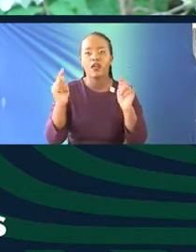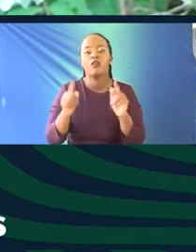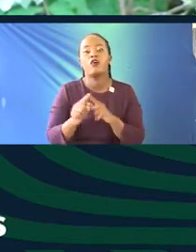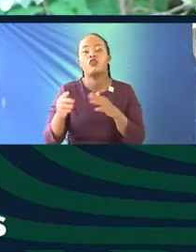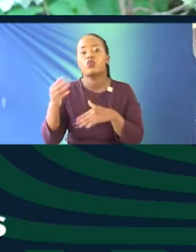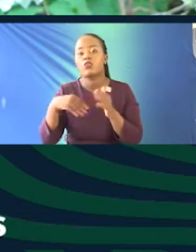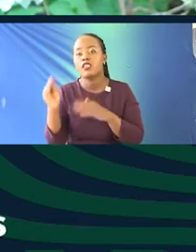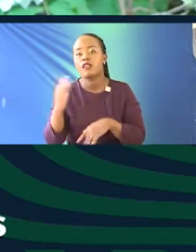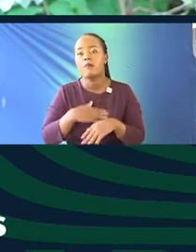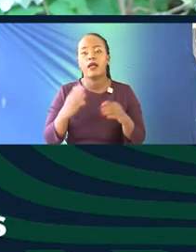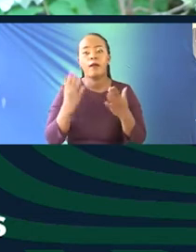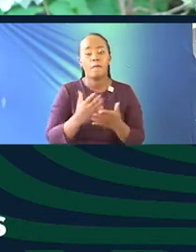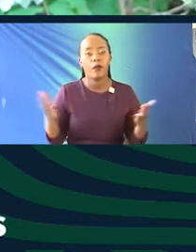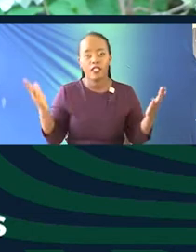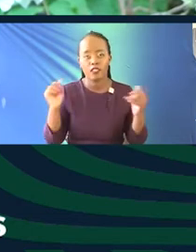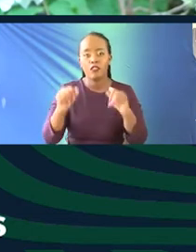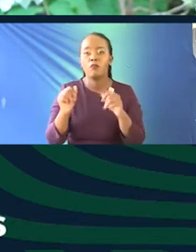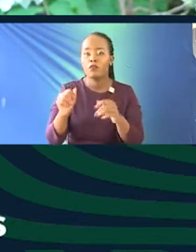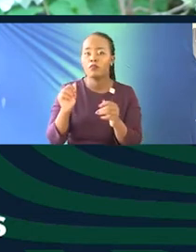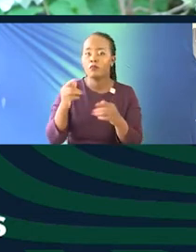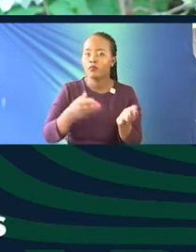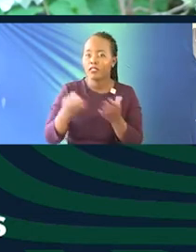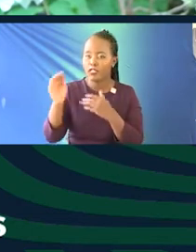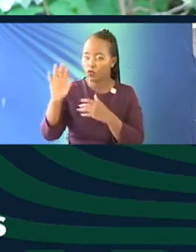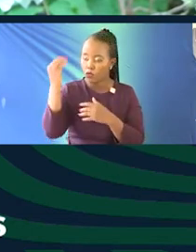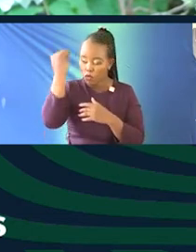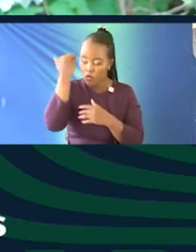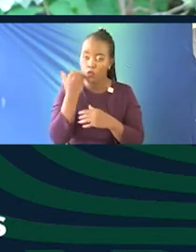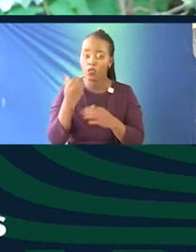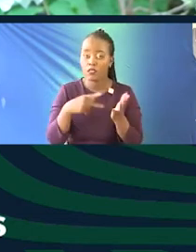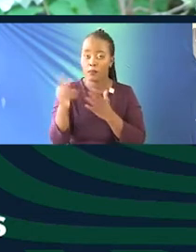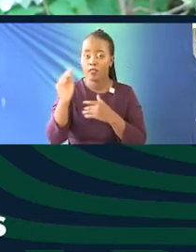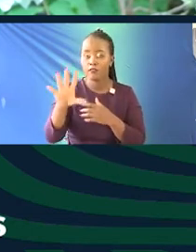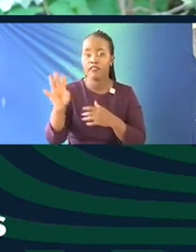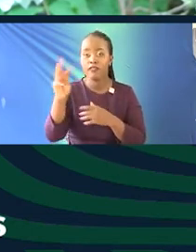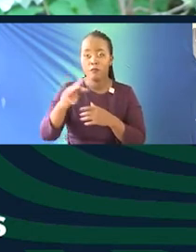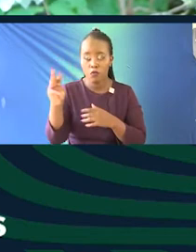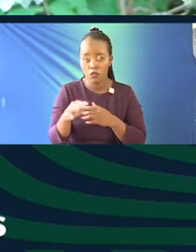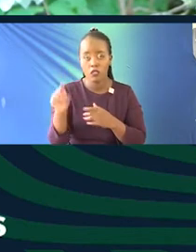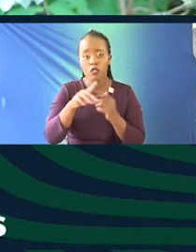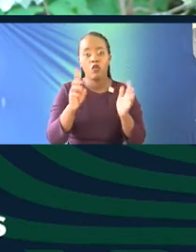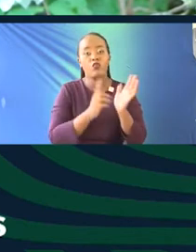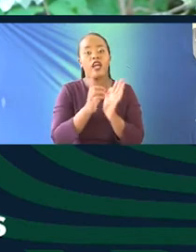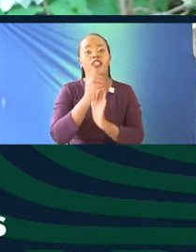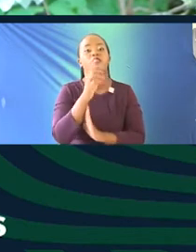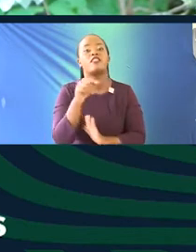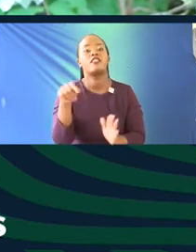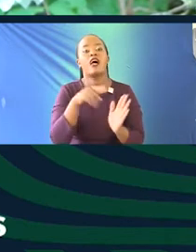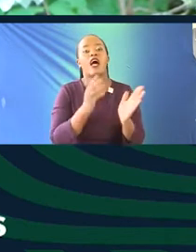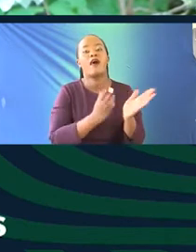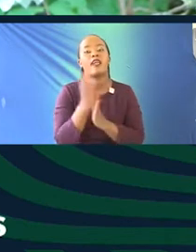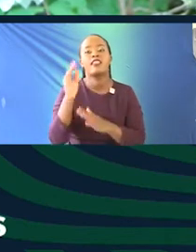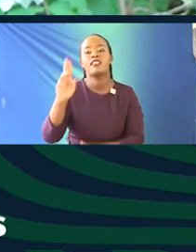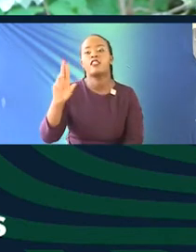my products as yours, I can easily sue you for five million shillings, at least. We are developing our intellectual property rights in Europe